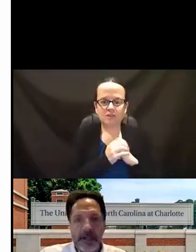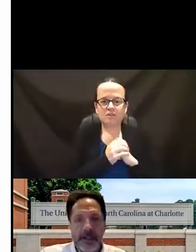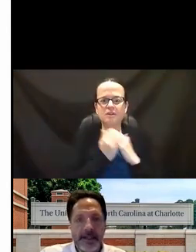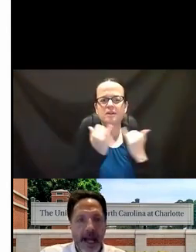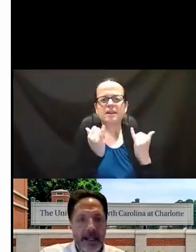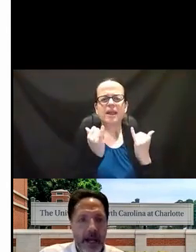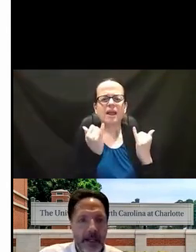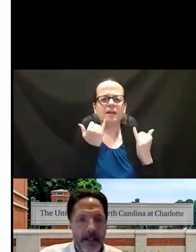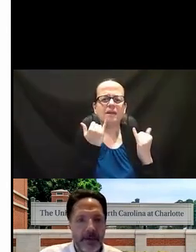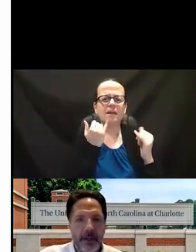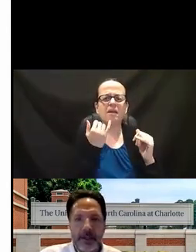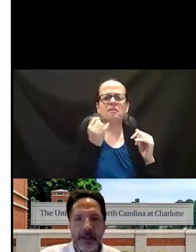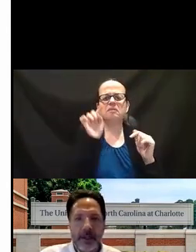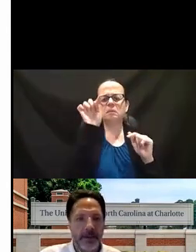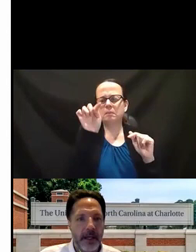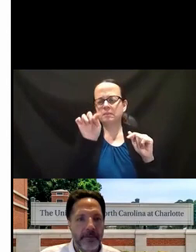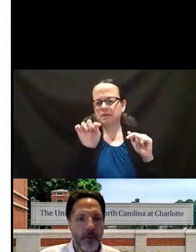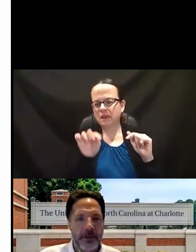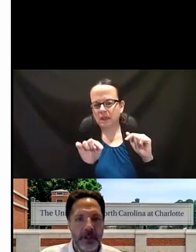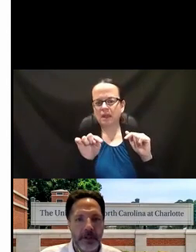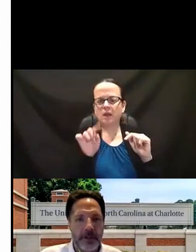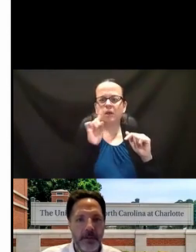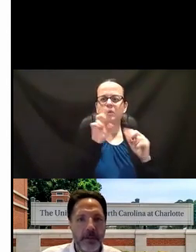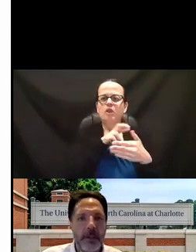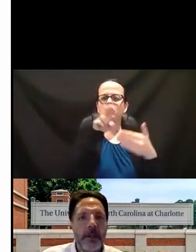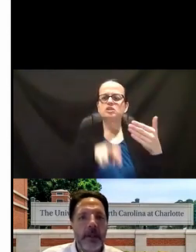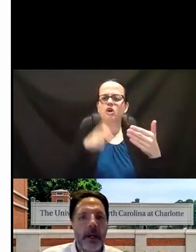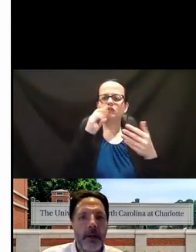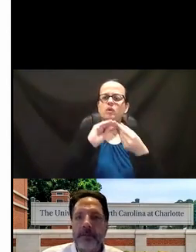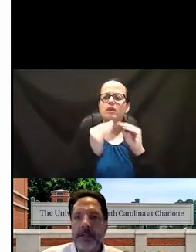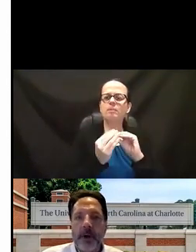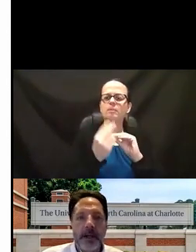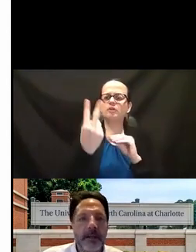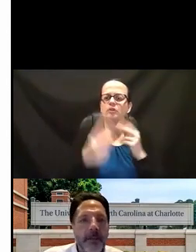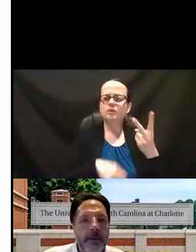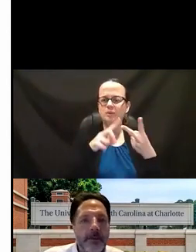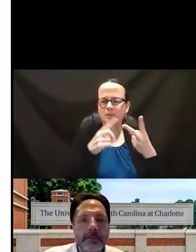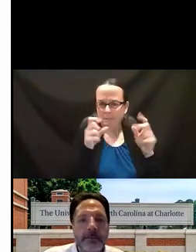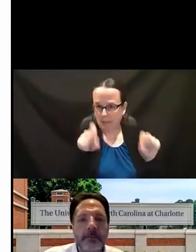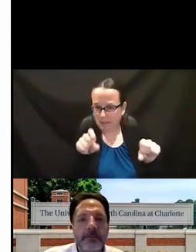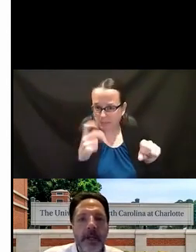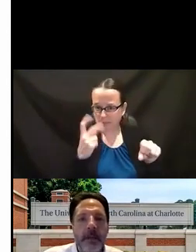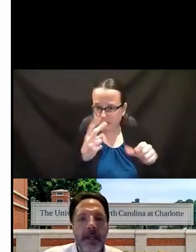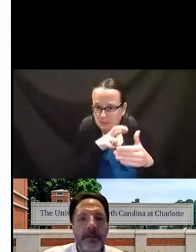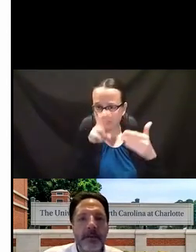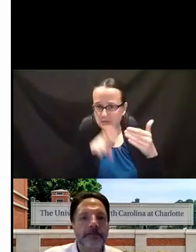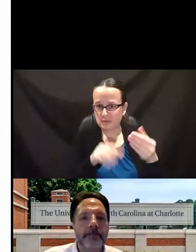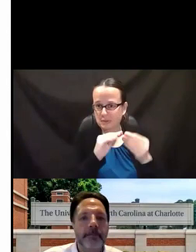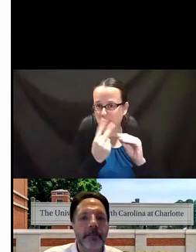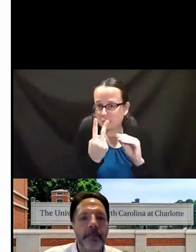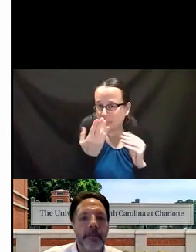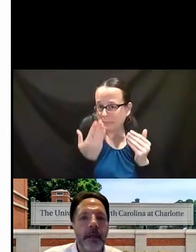just, if you can just slide down and let's look at the results of question two. I don't know if that's possible. Maybe.